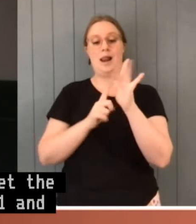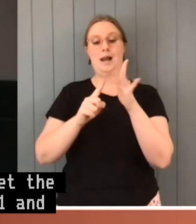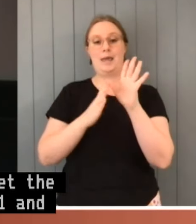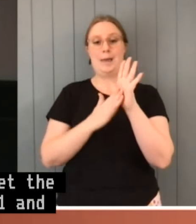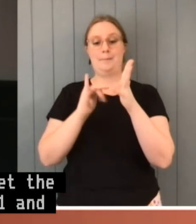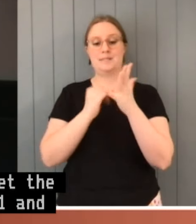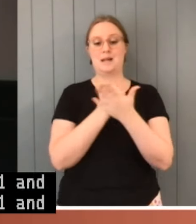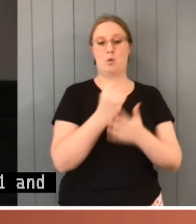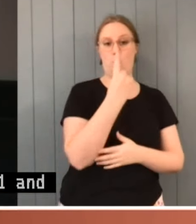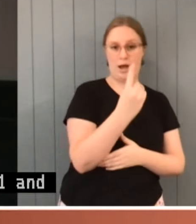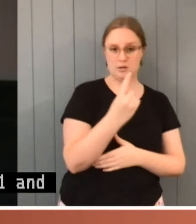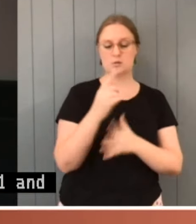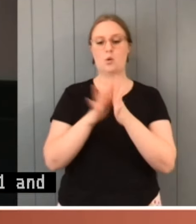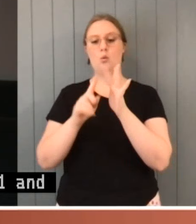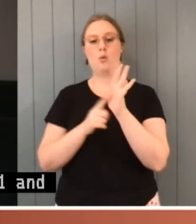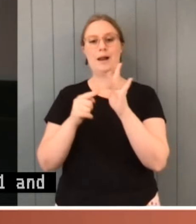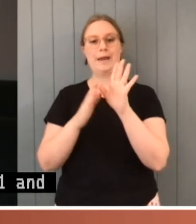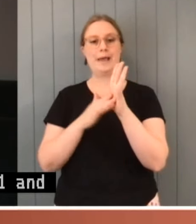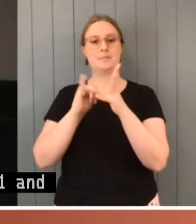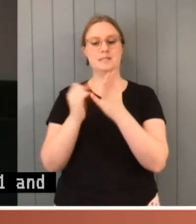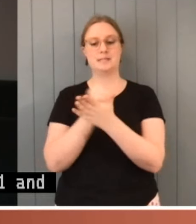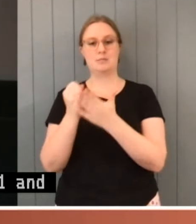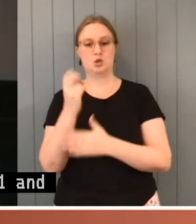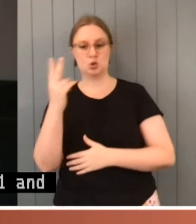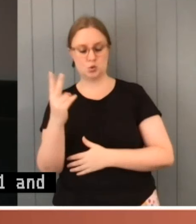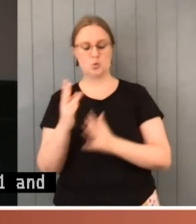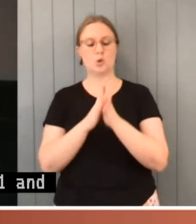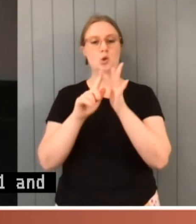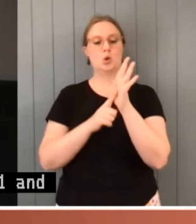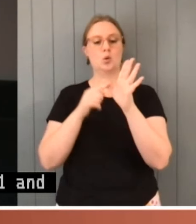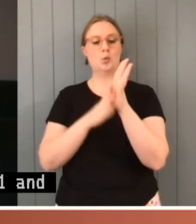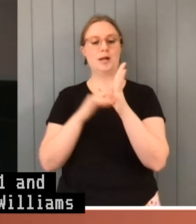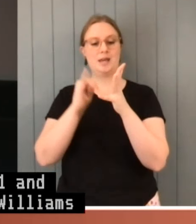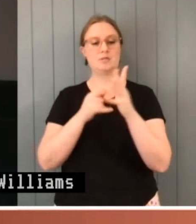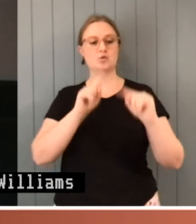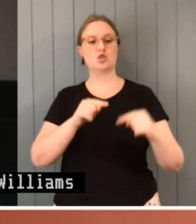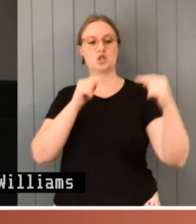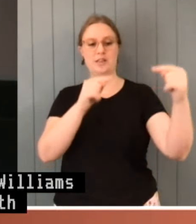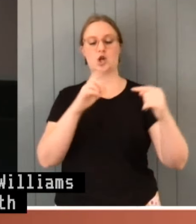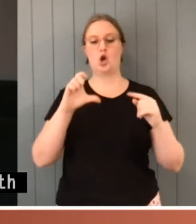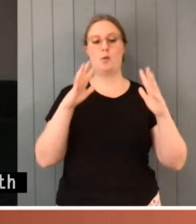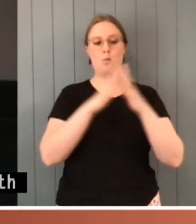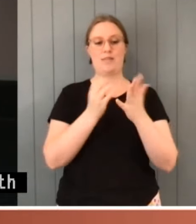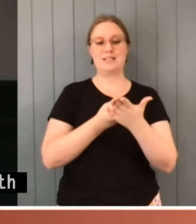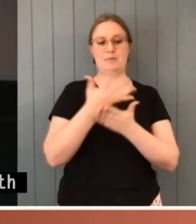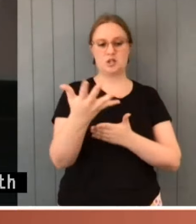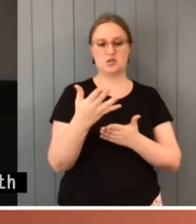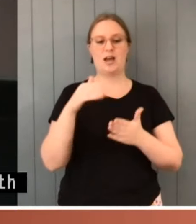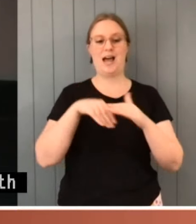challenging Commonwealth expenditure under a contract with the Scripture Union for the provision of chaplaincy services in